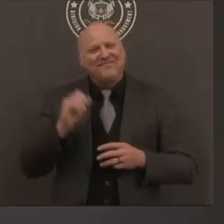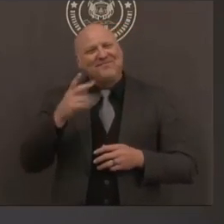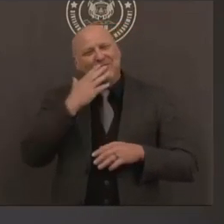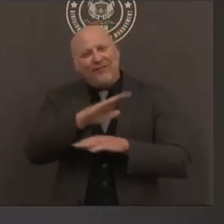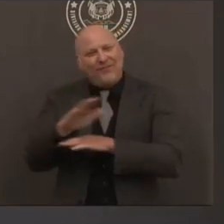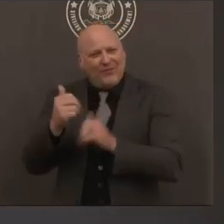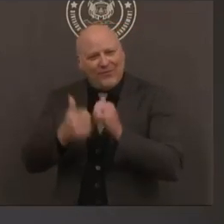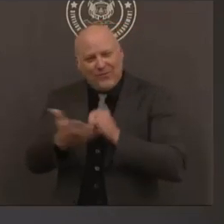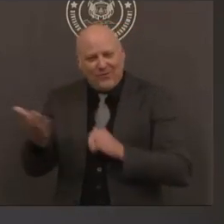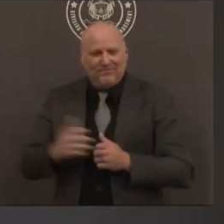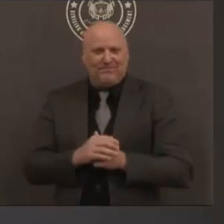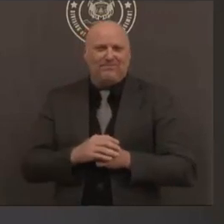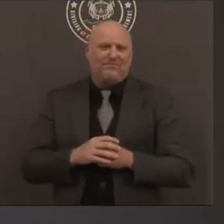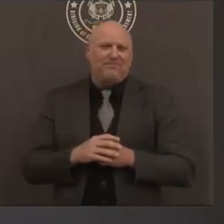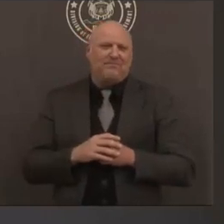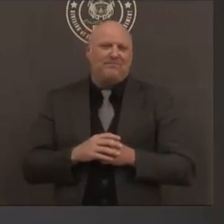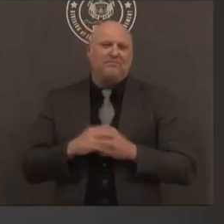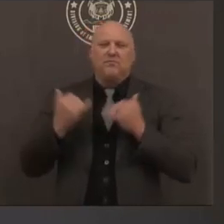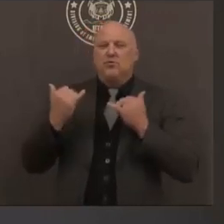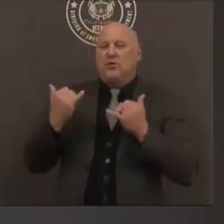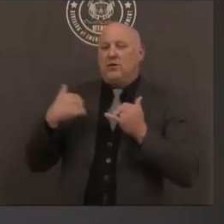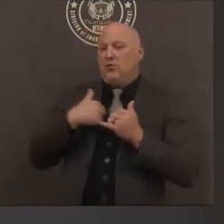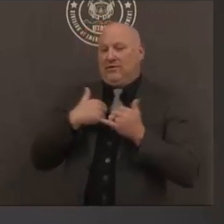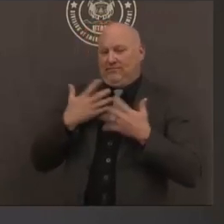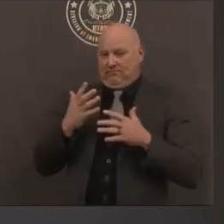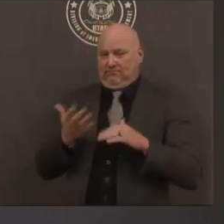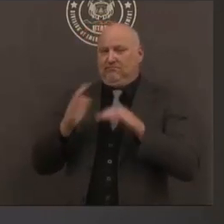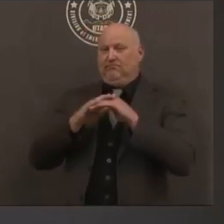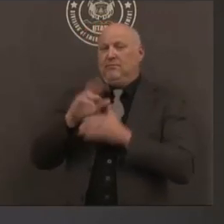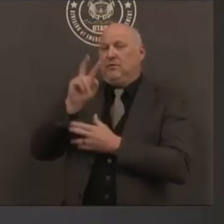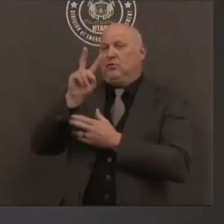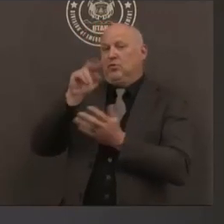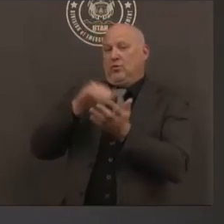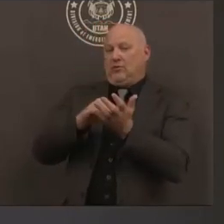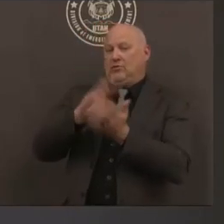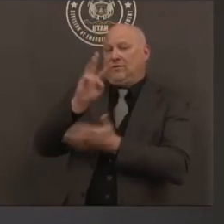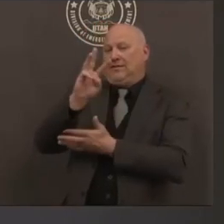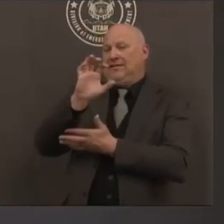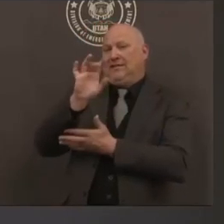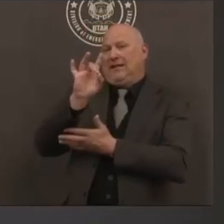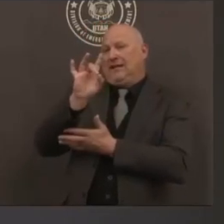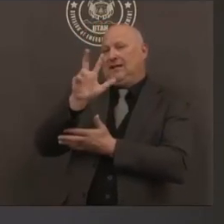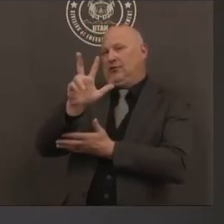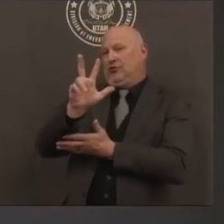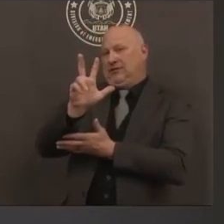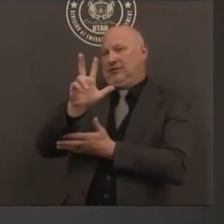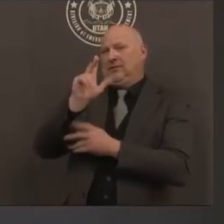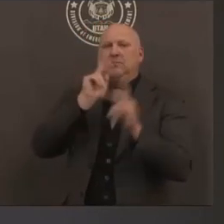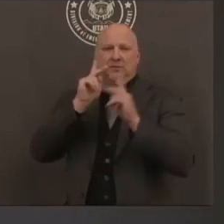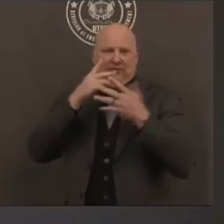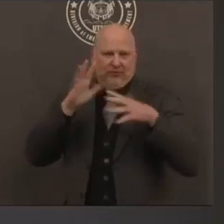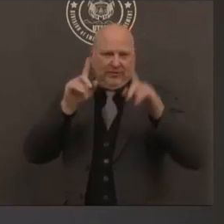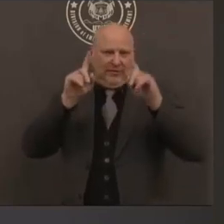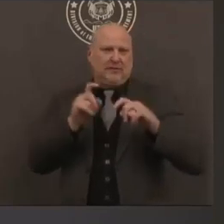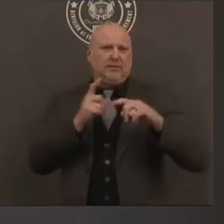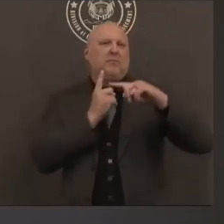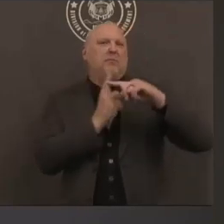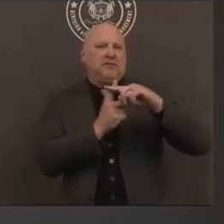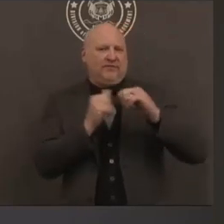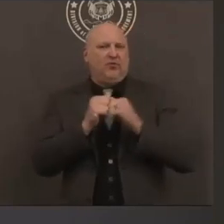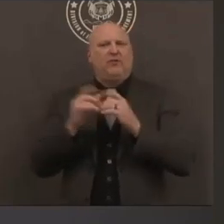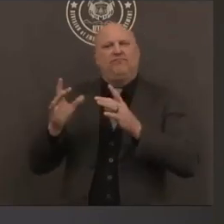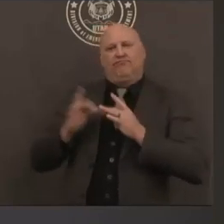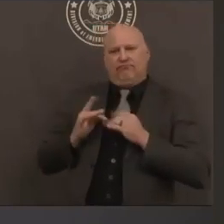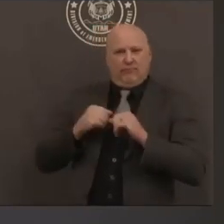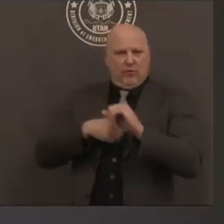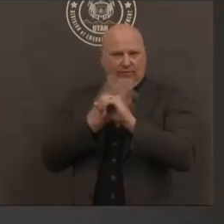today we are up to 2683 cases of covid19 identified in utah that's an